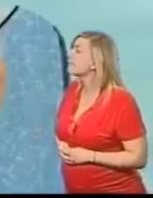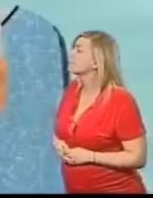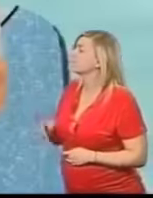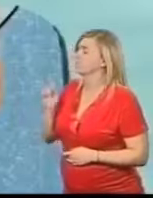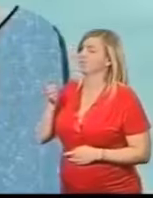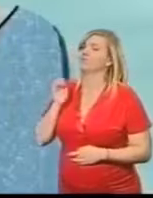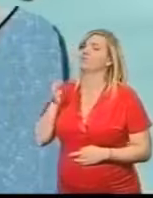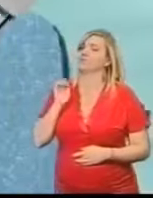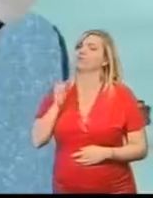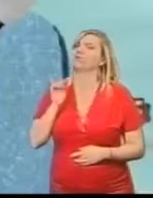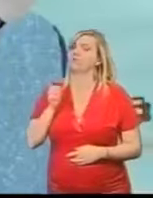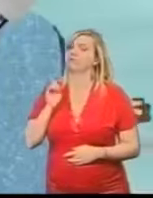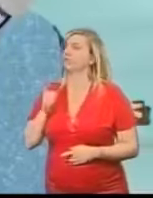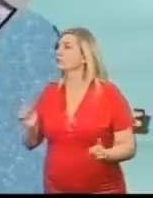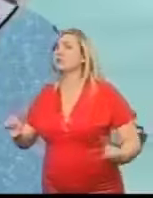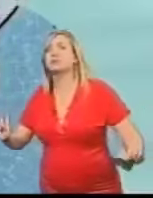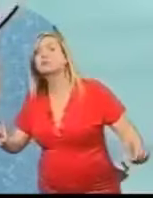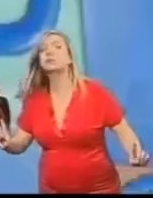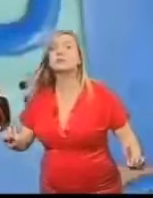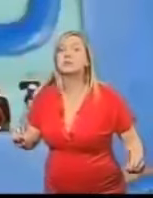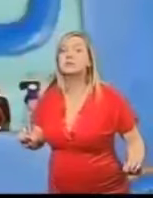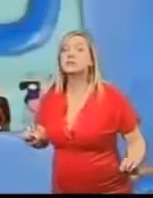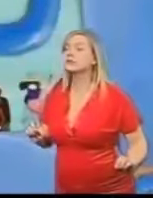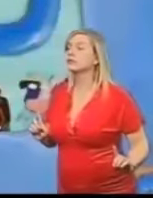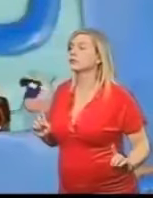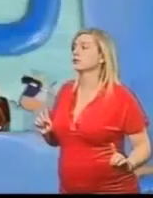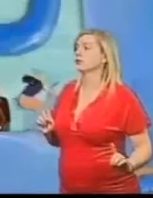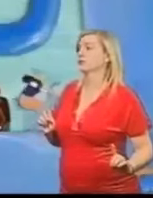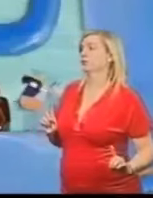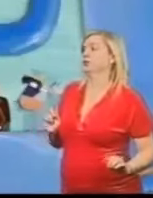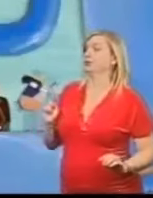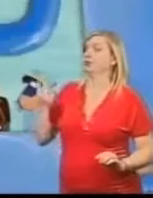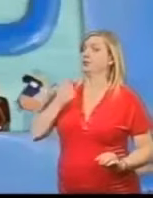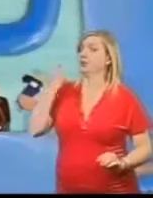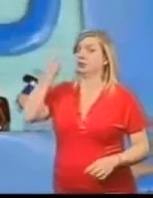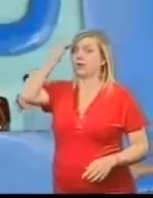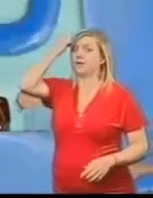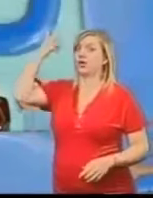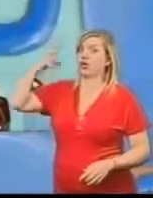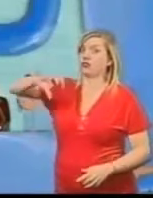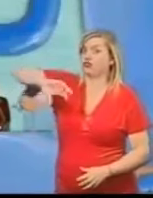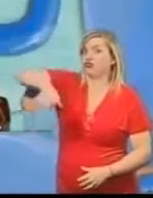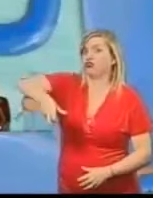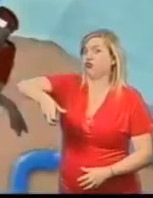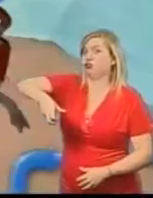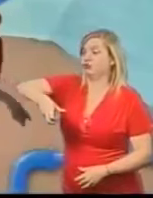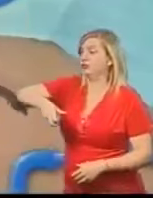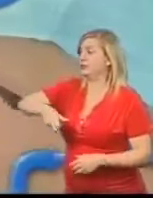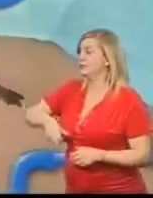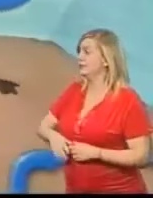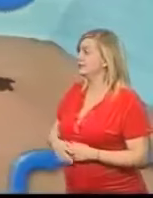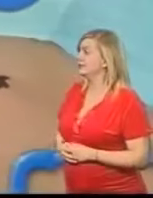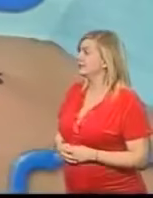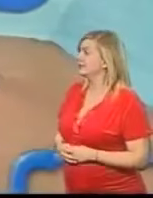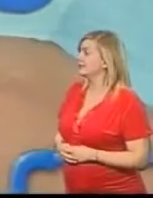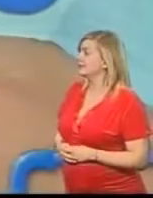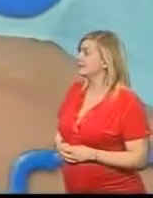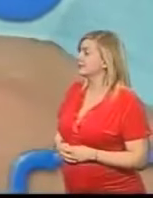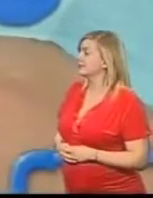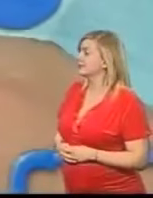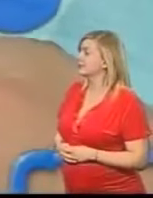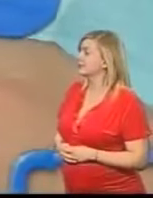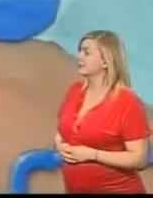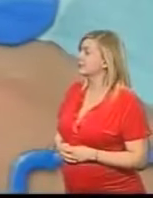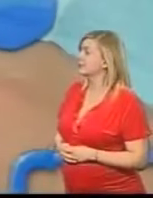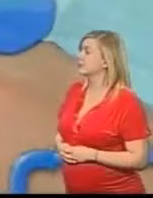thought What? asked Dippy Somebody forgot to turn on the tap And so